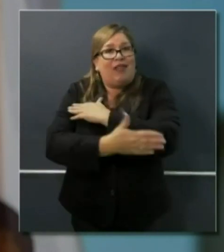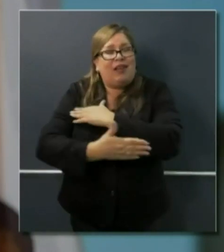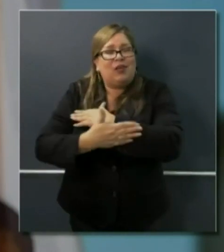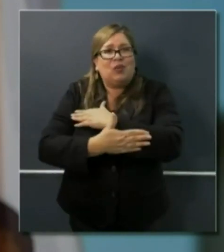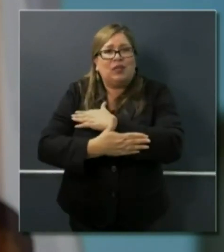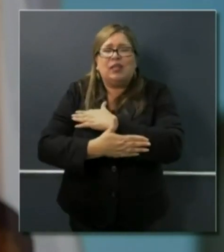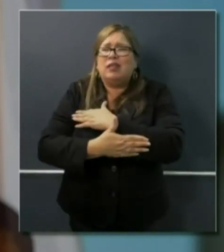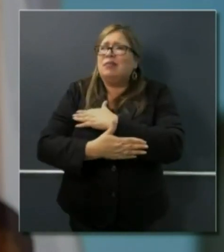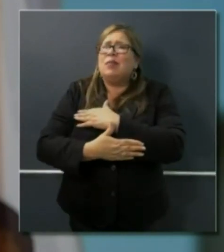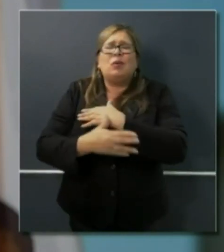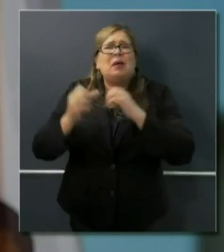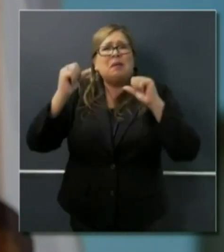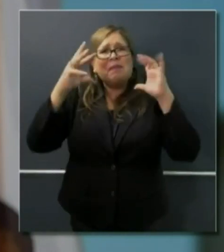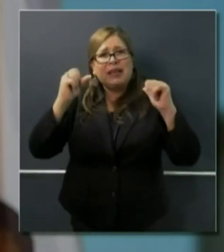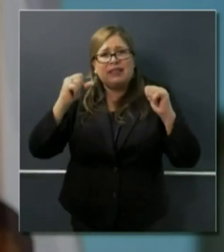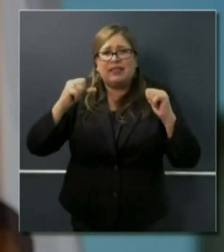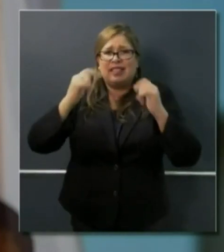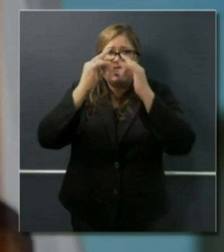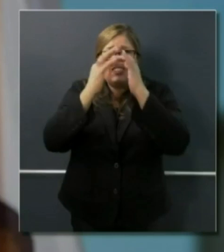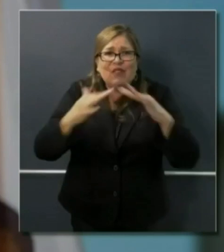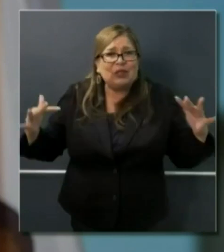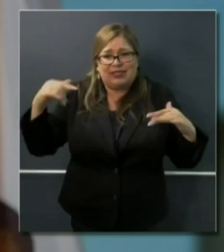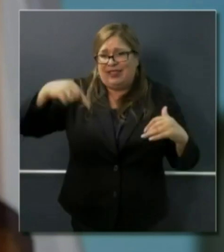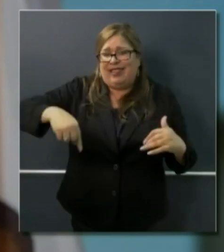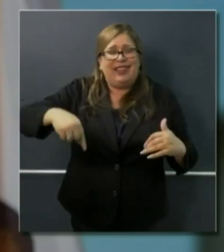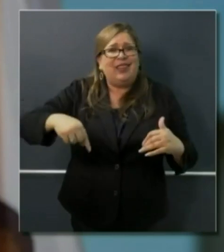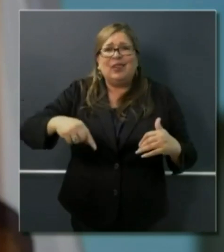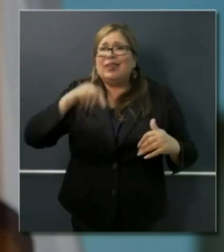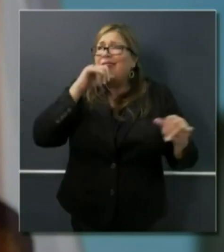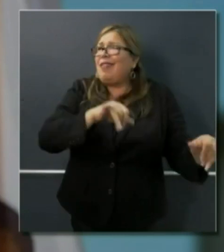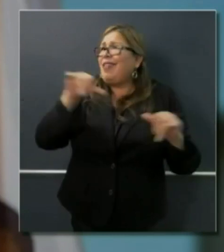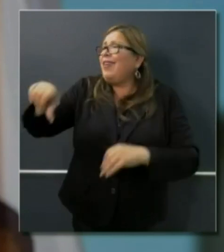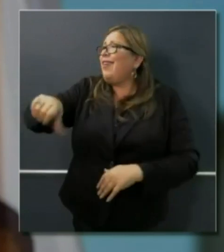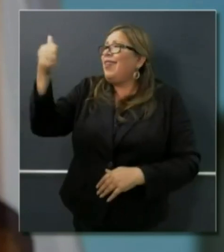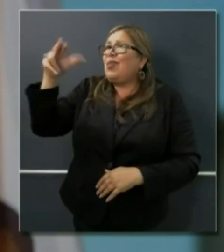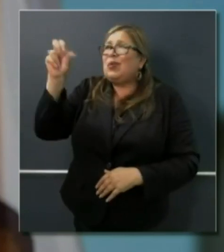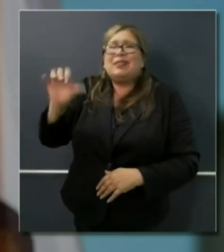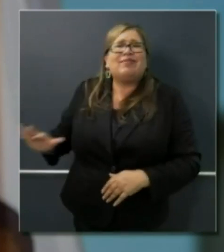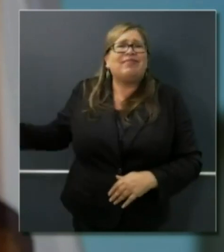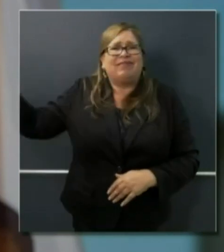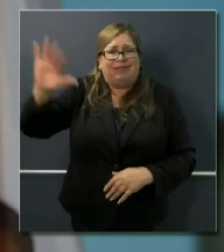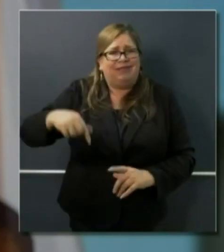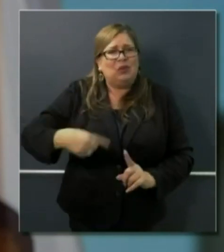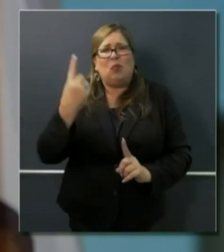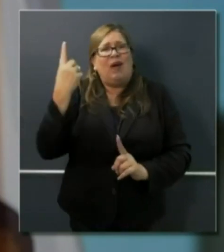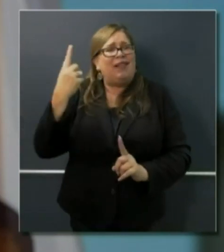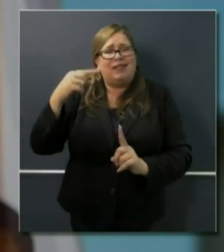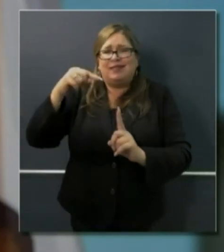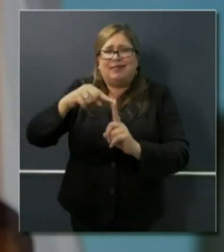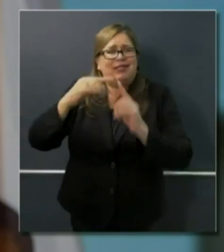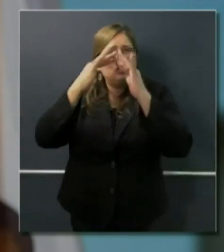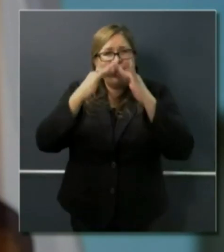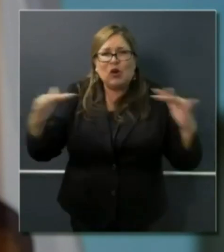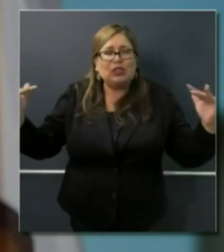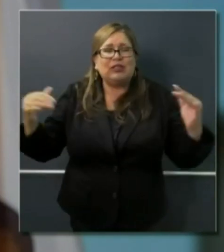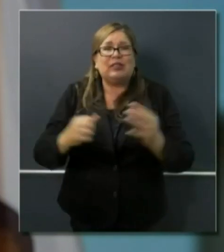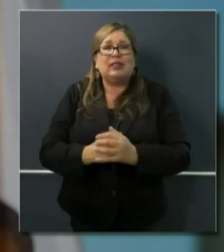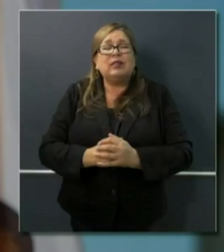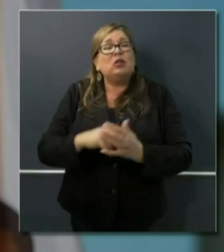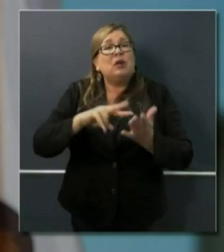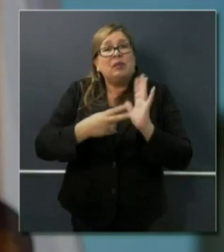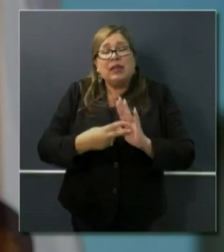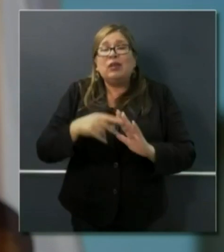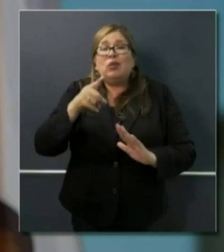scale that doesn't exist in any other state in our nation. And regardless of your status, documented or undocumented,